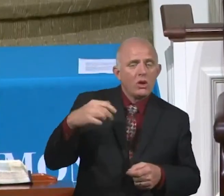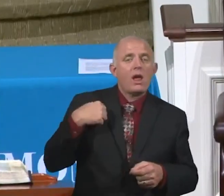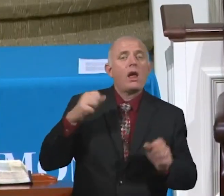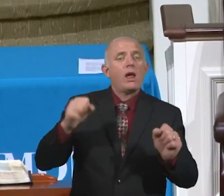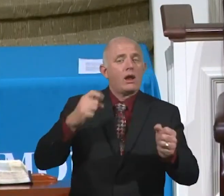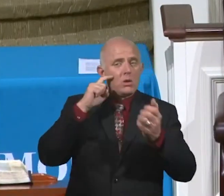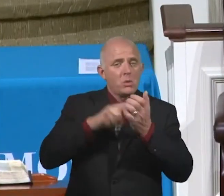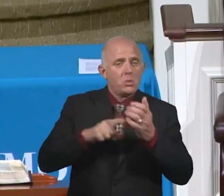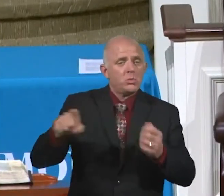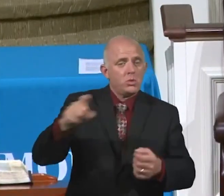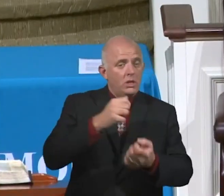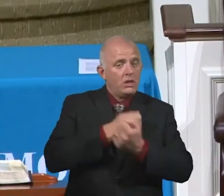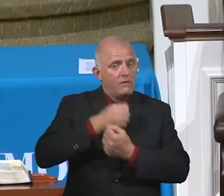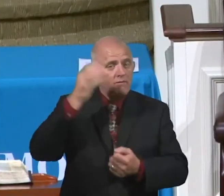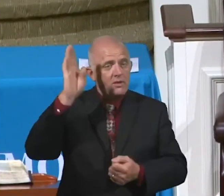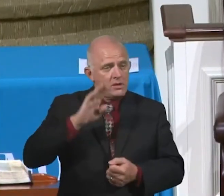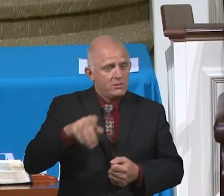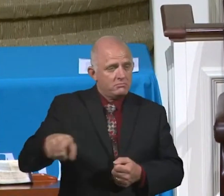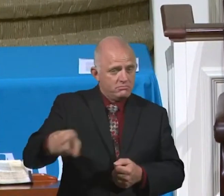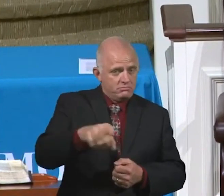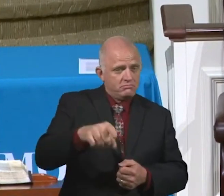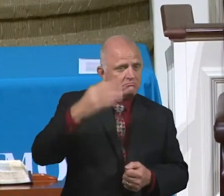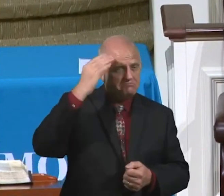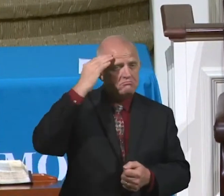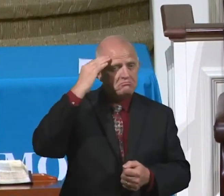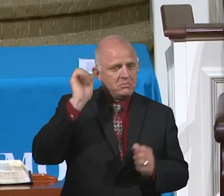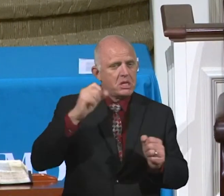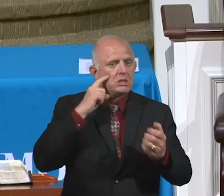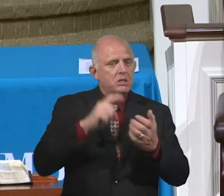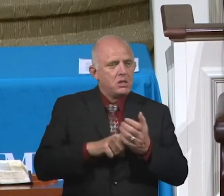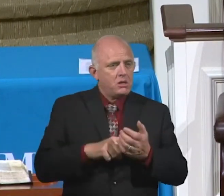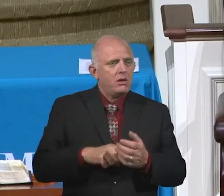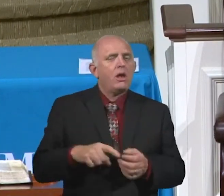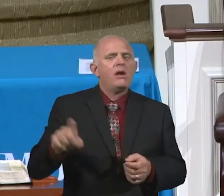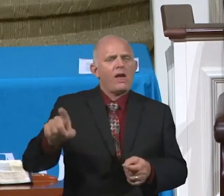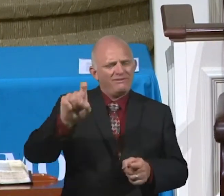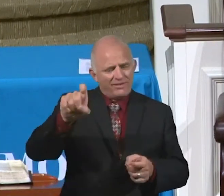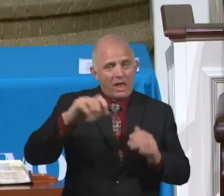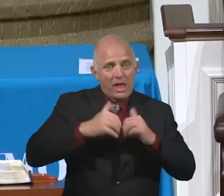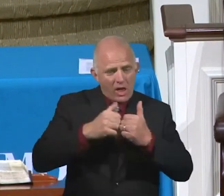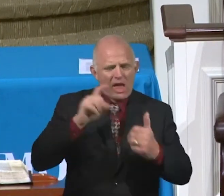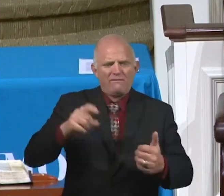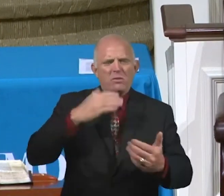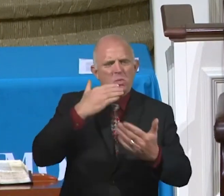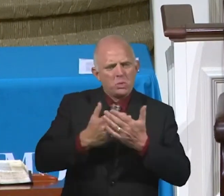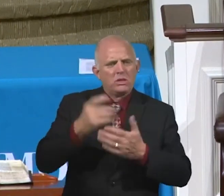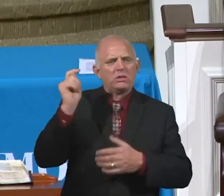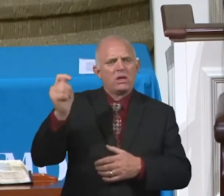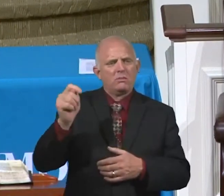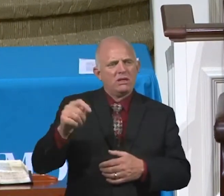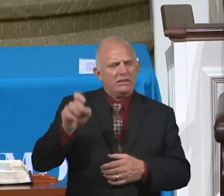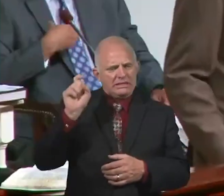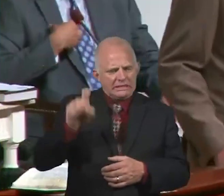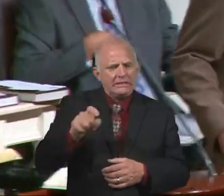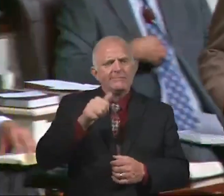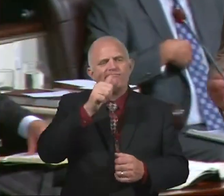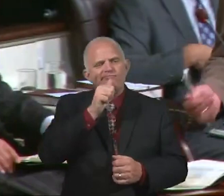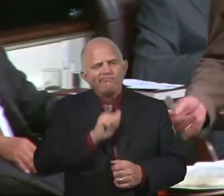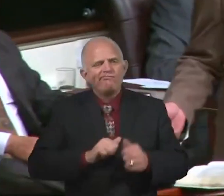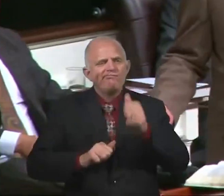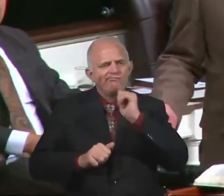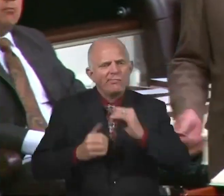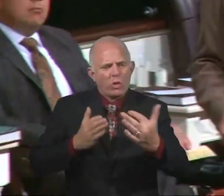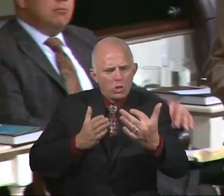people. It's going to be obvious. He said, you need to give a good testimony. You need to be willing to go through difficult times because the Bible says,